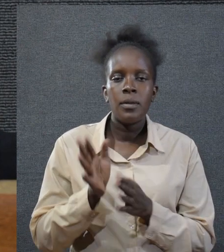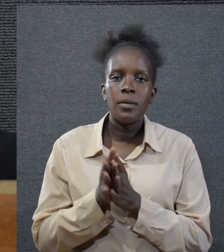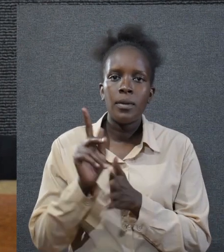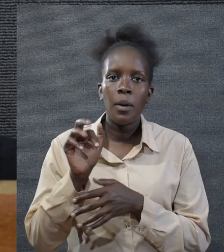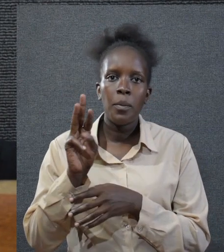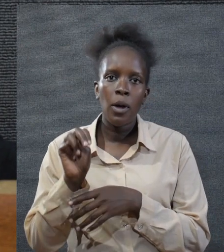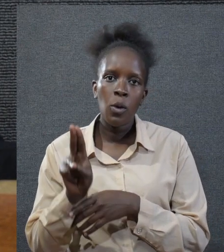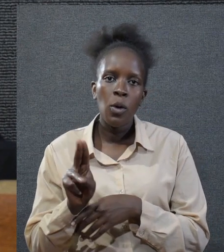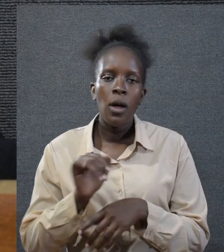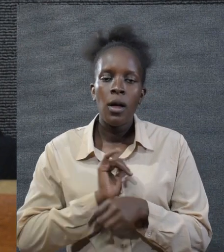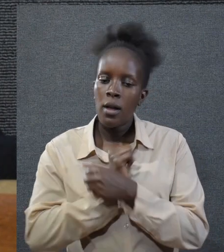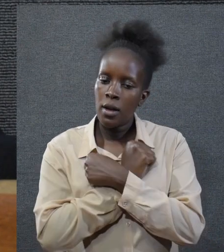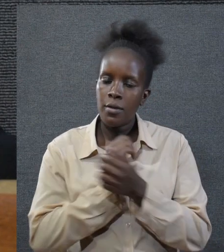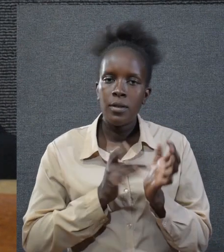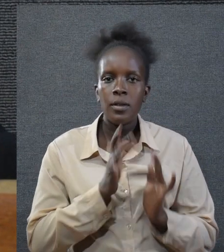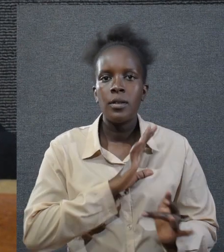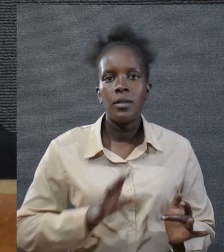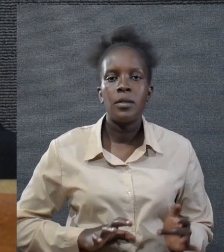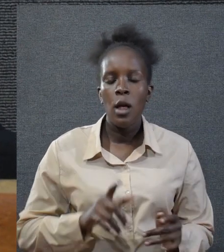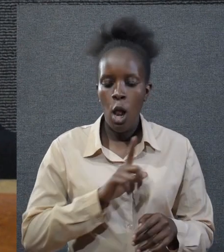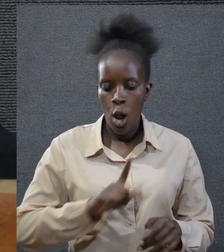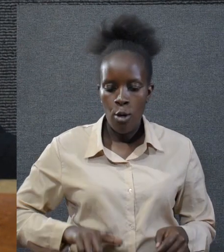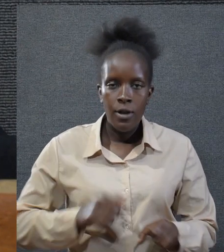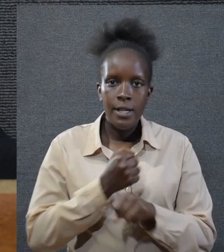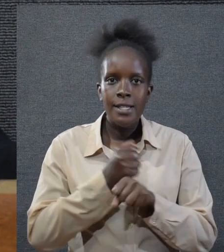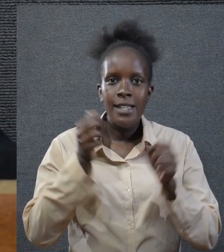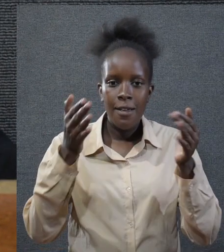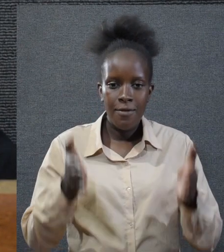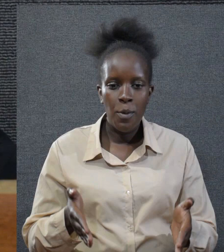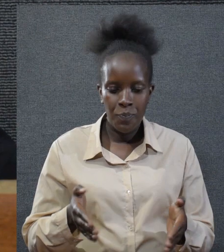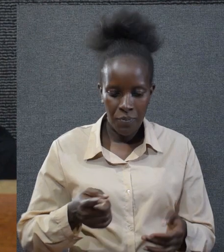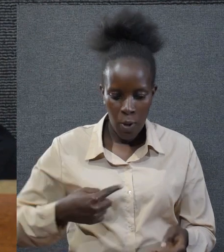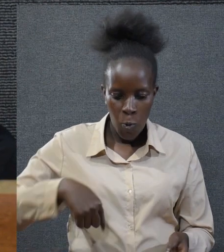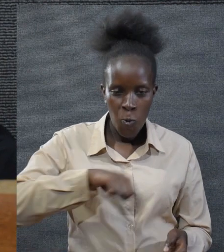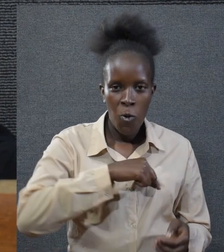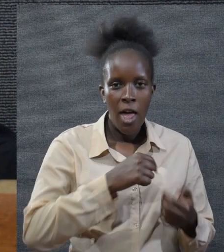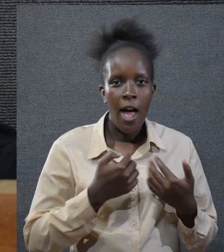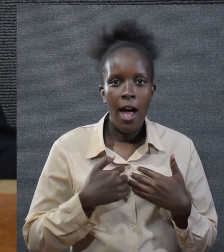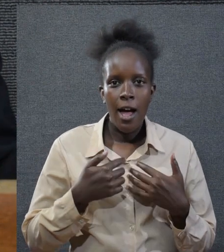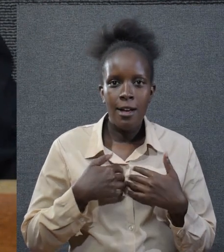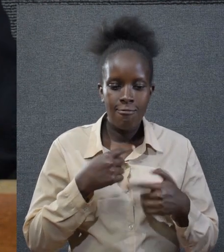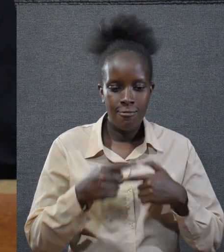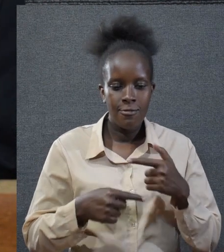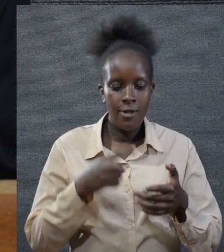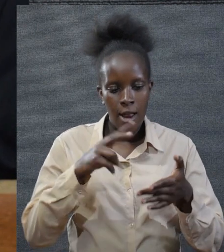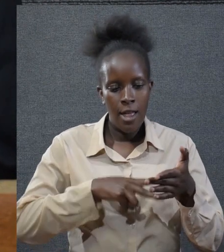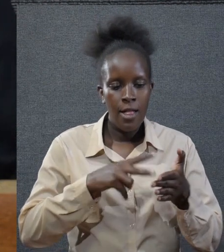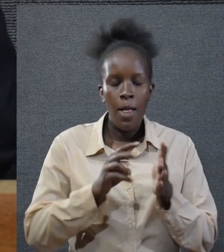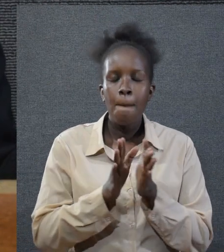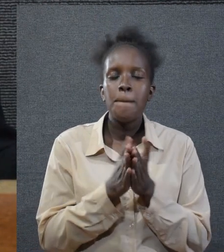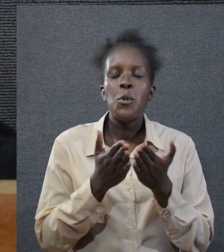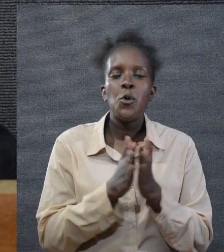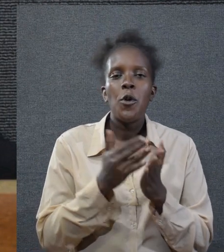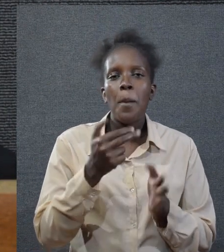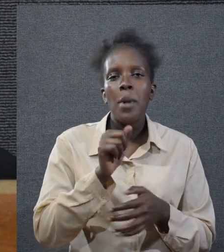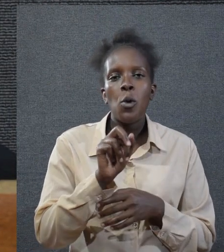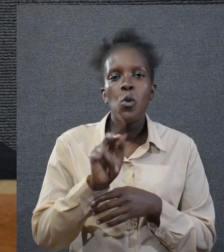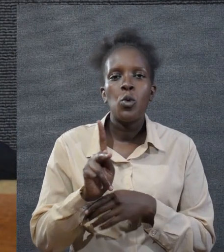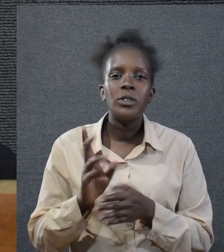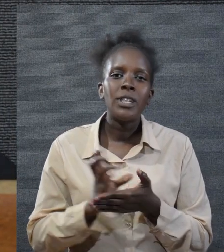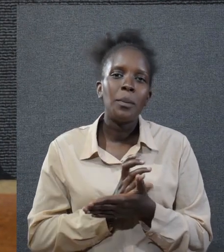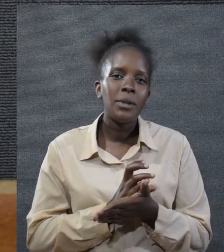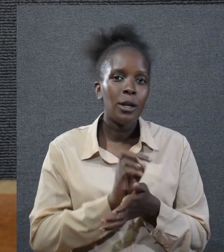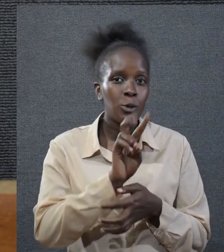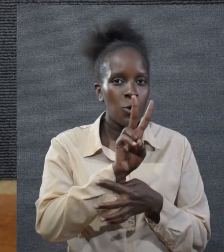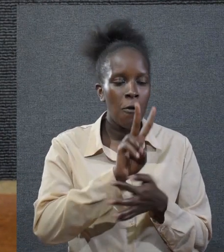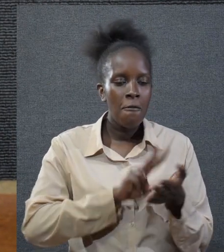is Peter Kamaukeo. I love Jesus Christ as my Lord and Savior. We have taken our readings from the book of